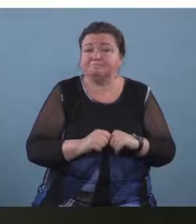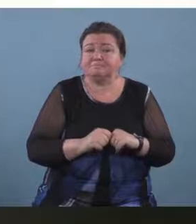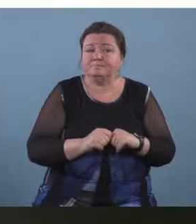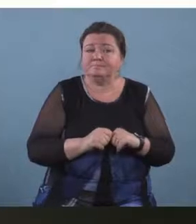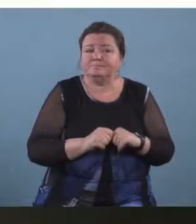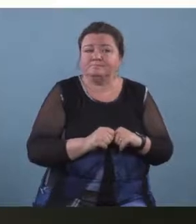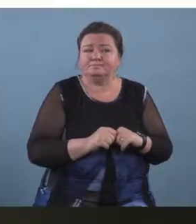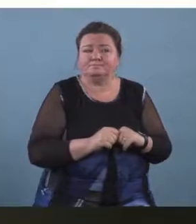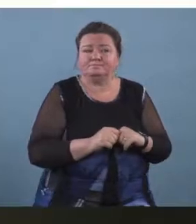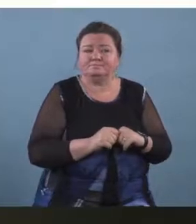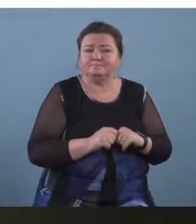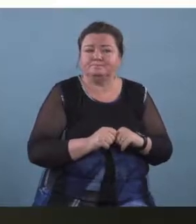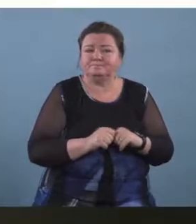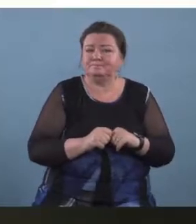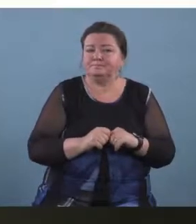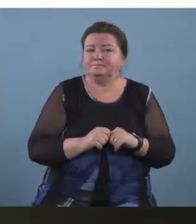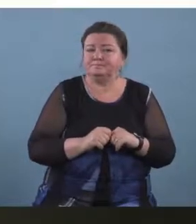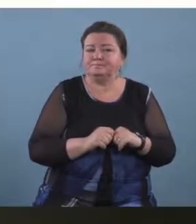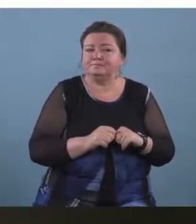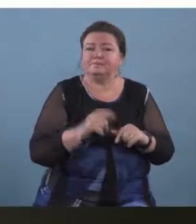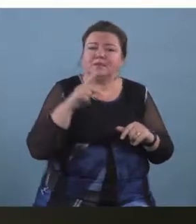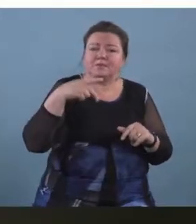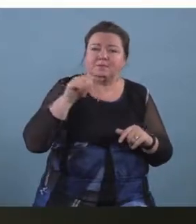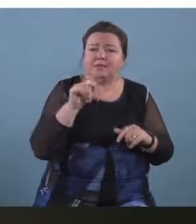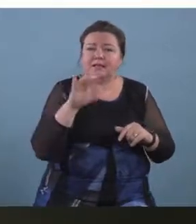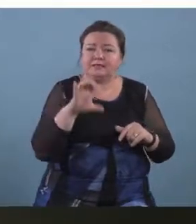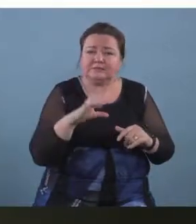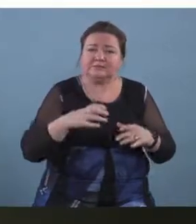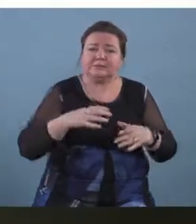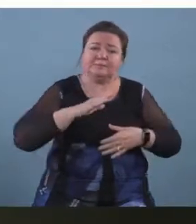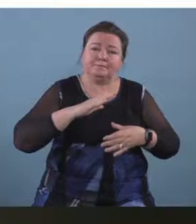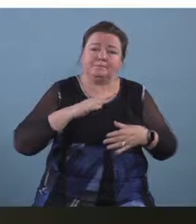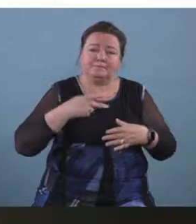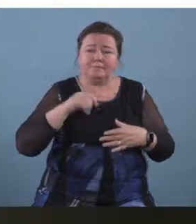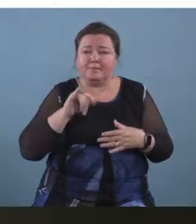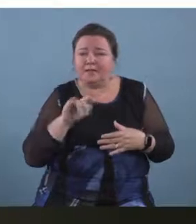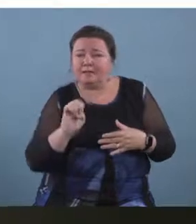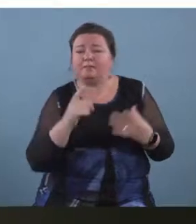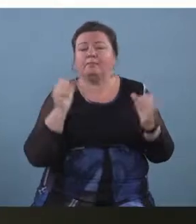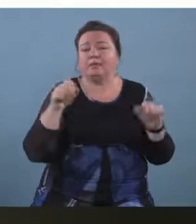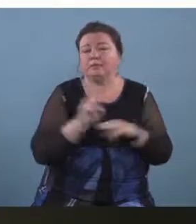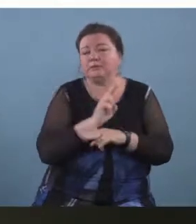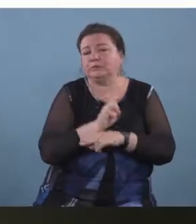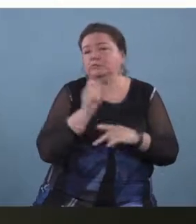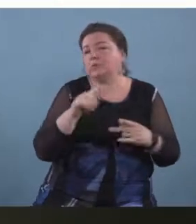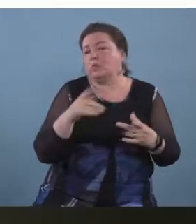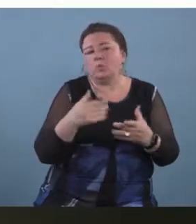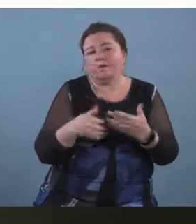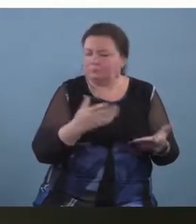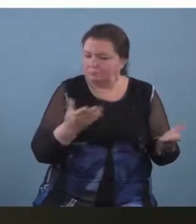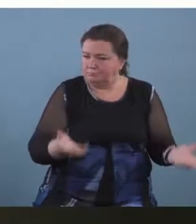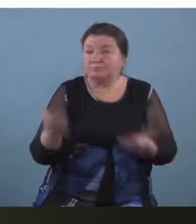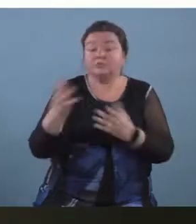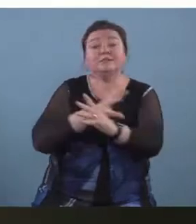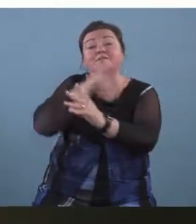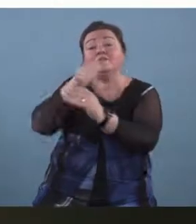um it could lead to a performance um in a school concert you could